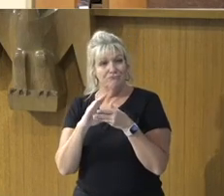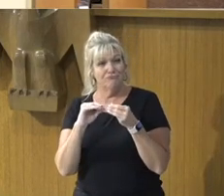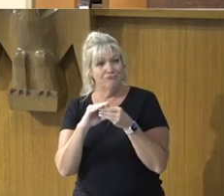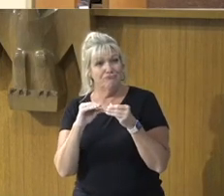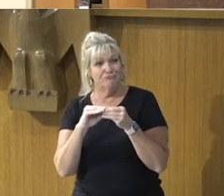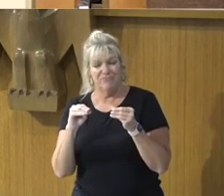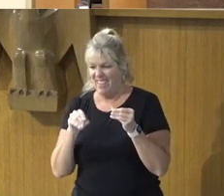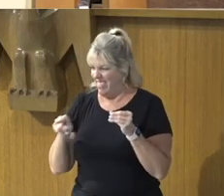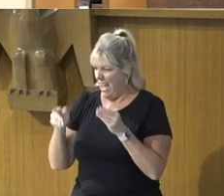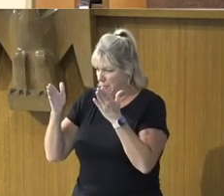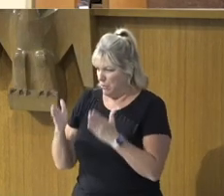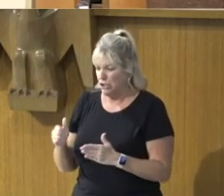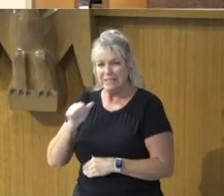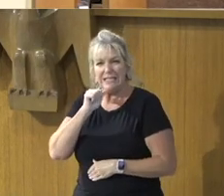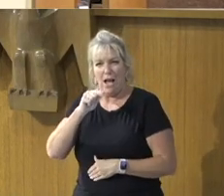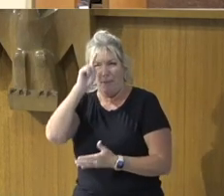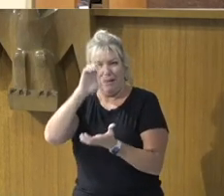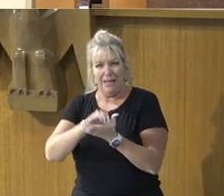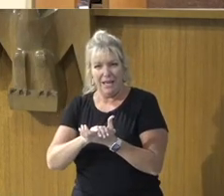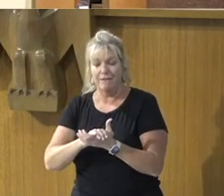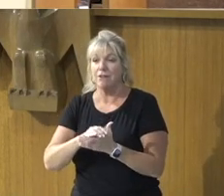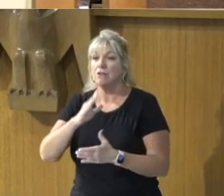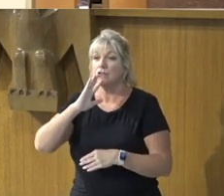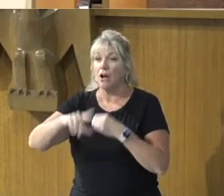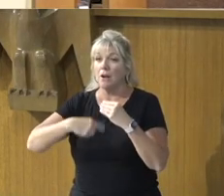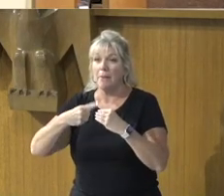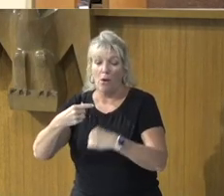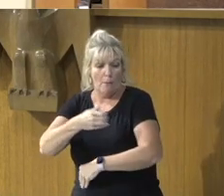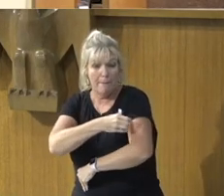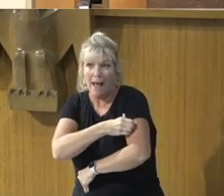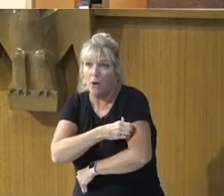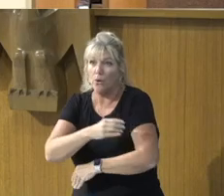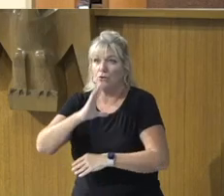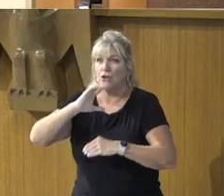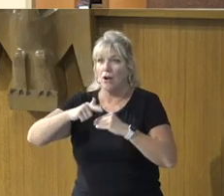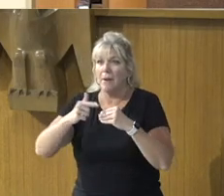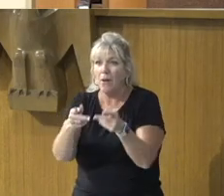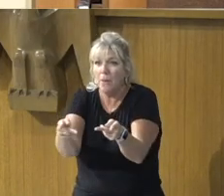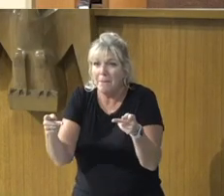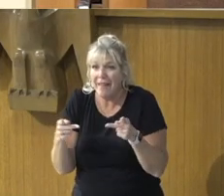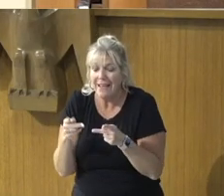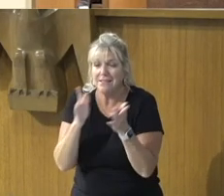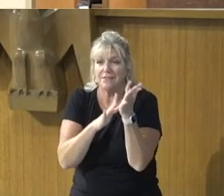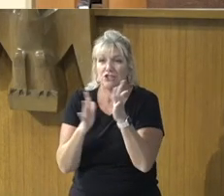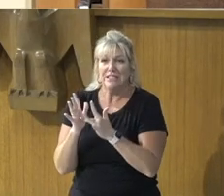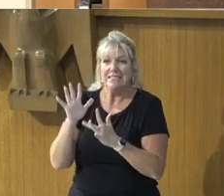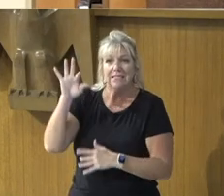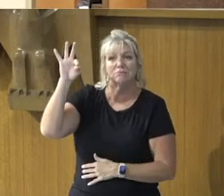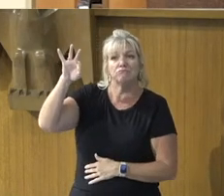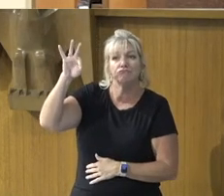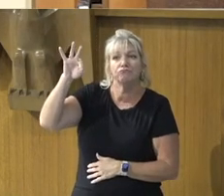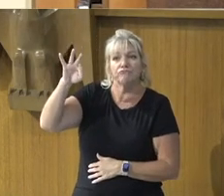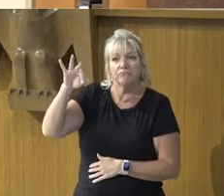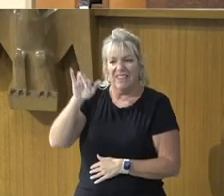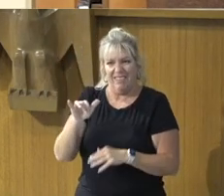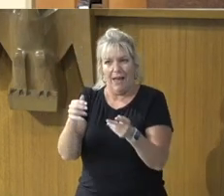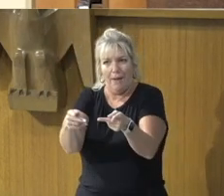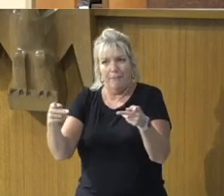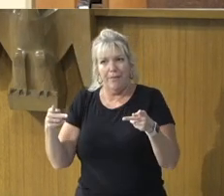power and the place of Jesus teaching, An everyday place called